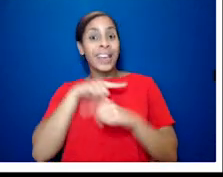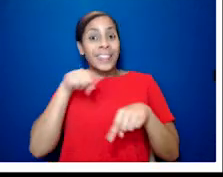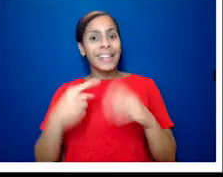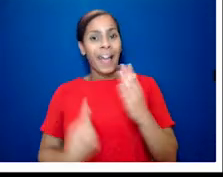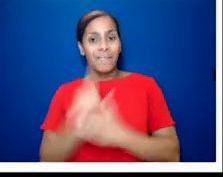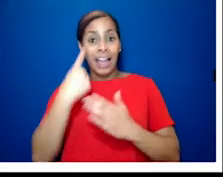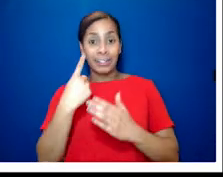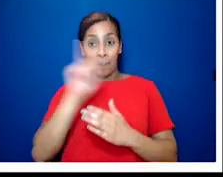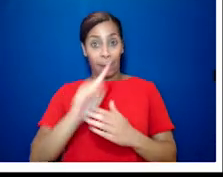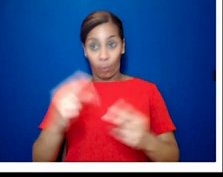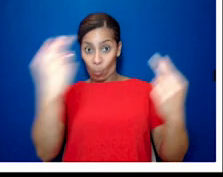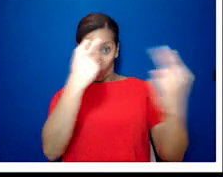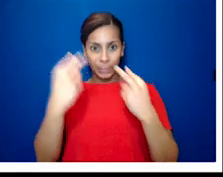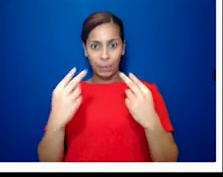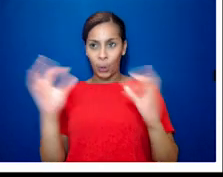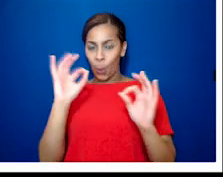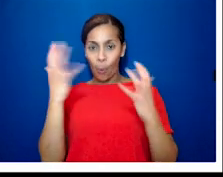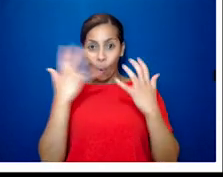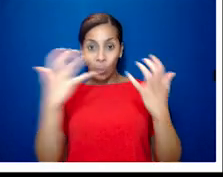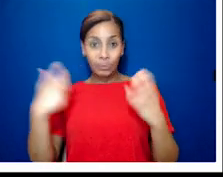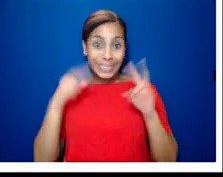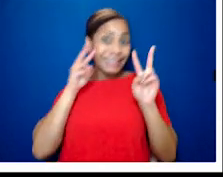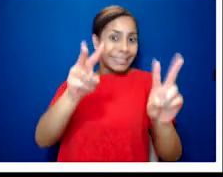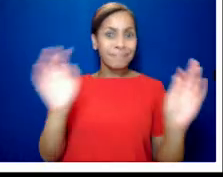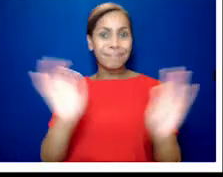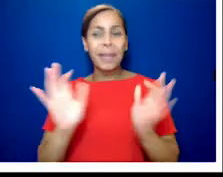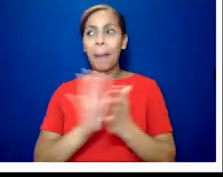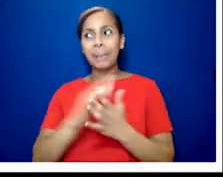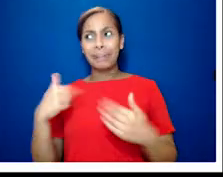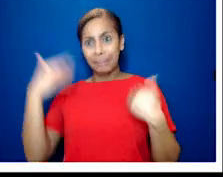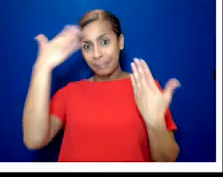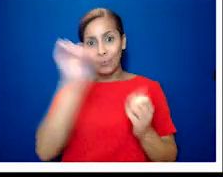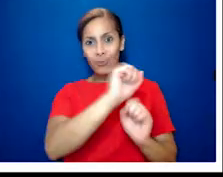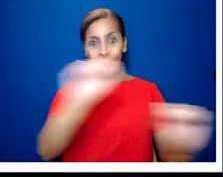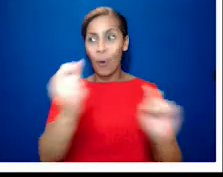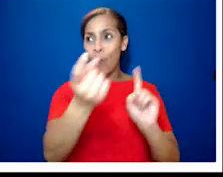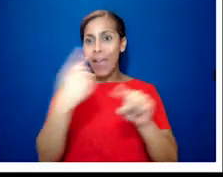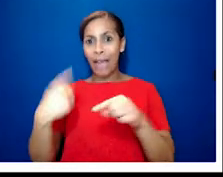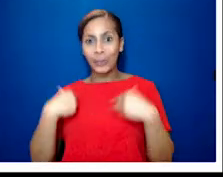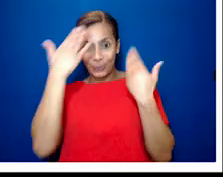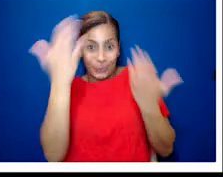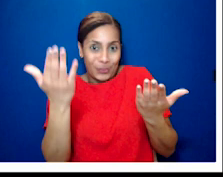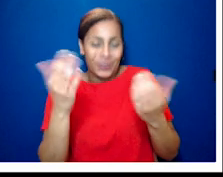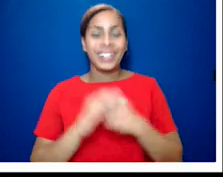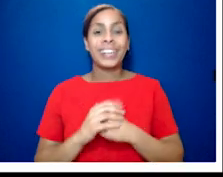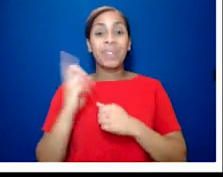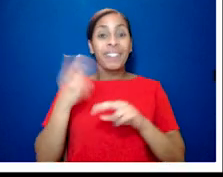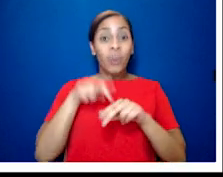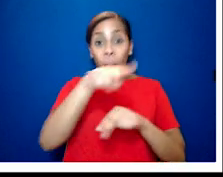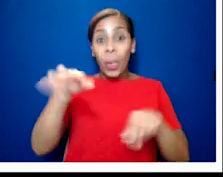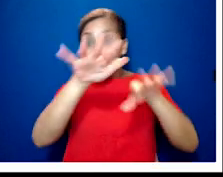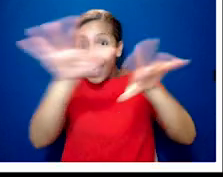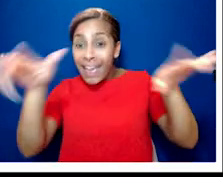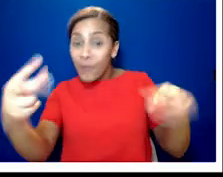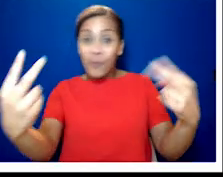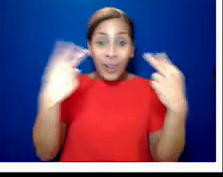really um gauge how people are reacting but i would encourage you all the way that we know that you're there that you're out there